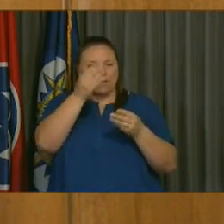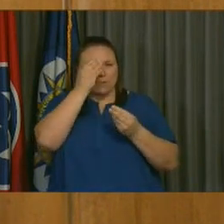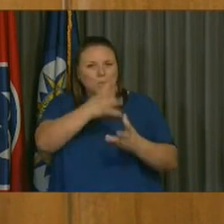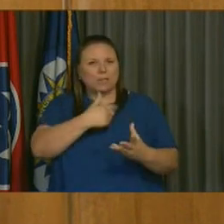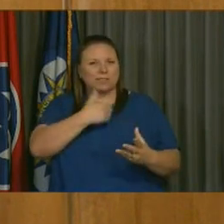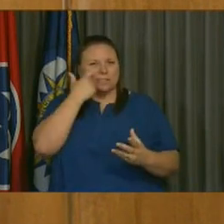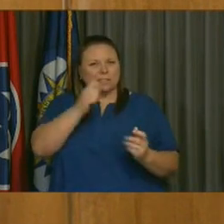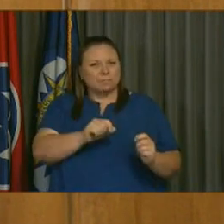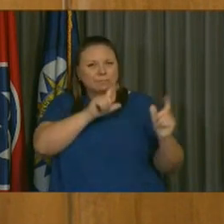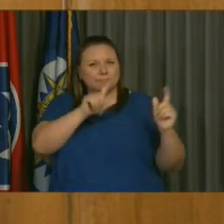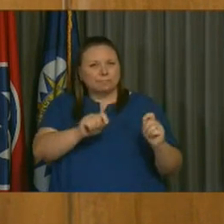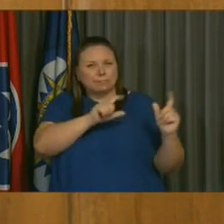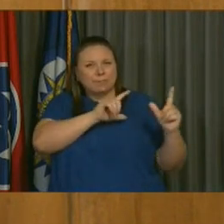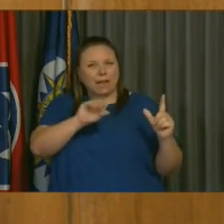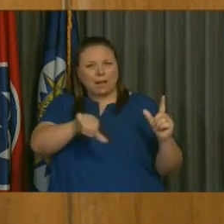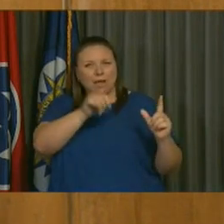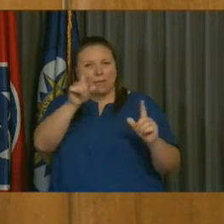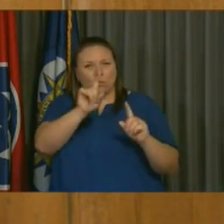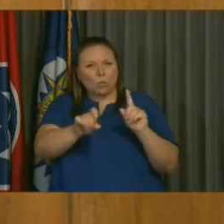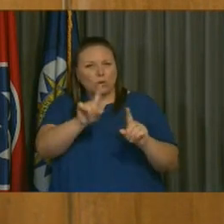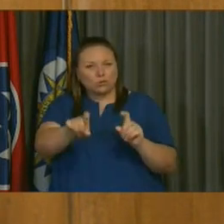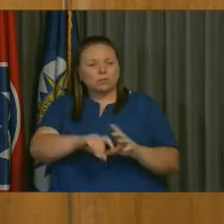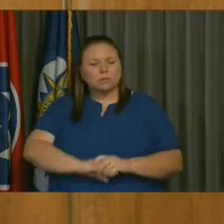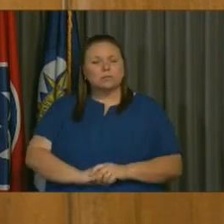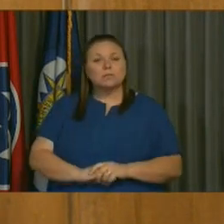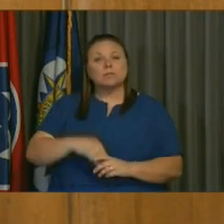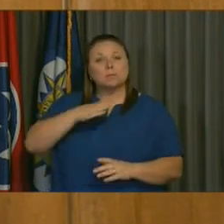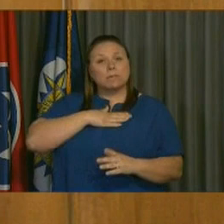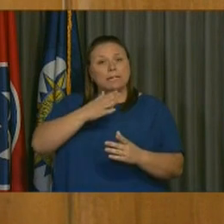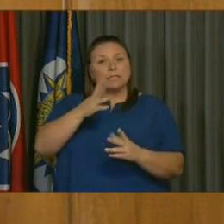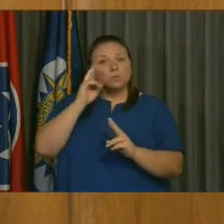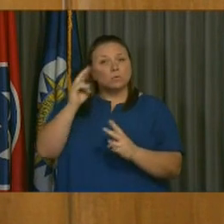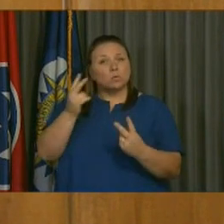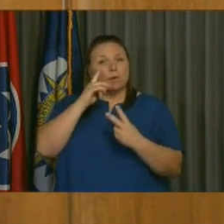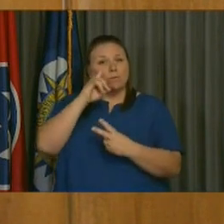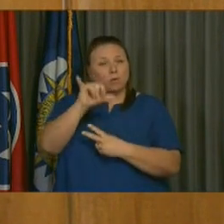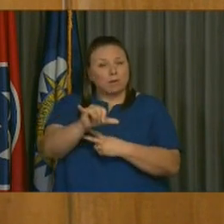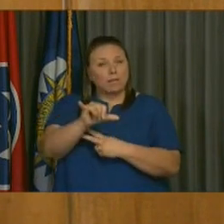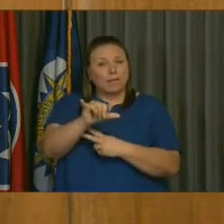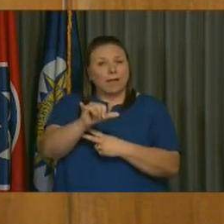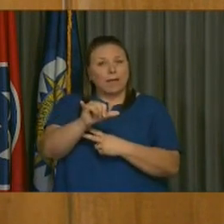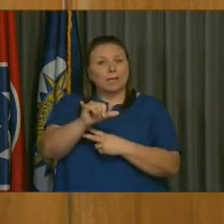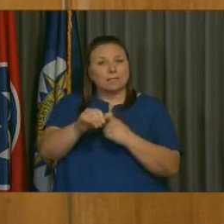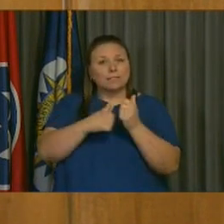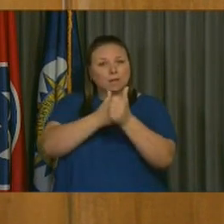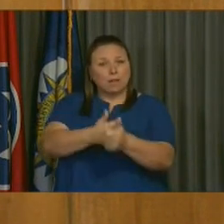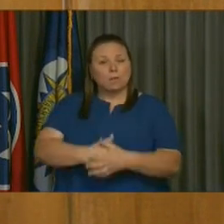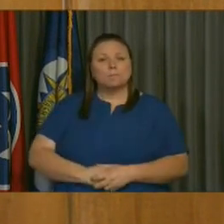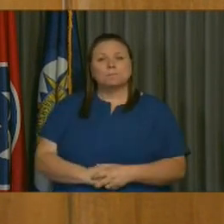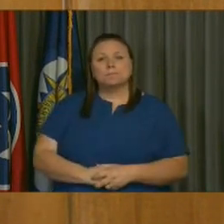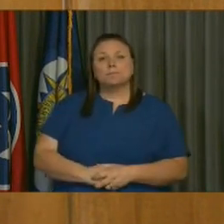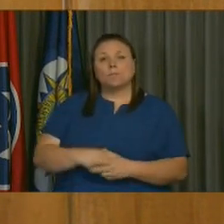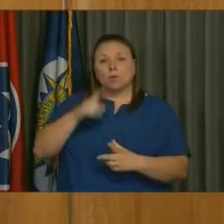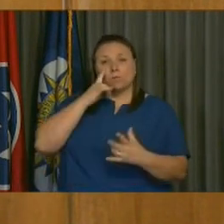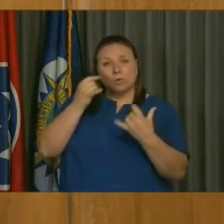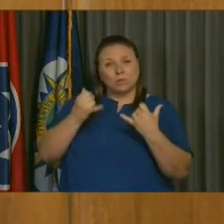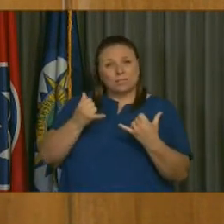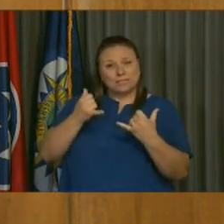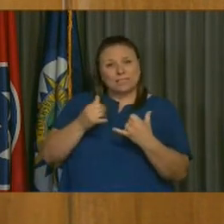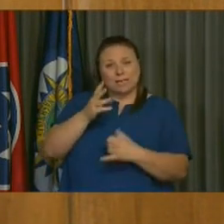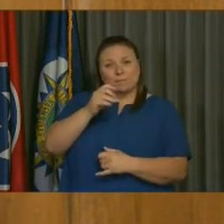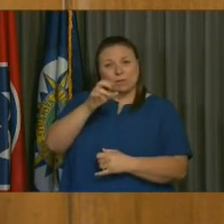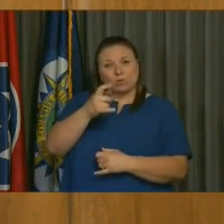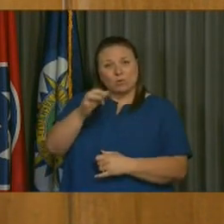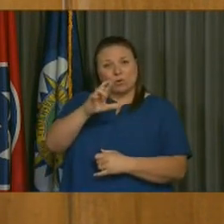slides I mentioned and then some other questions he started to ask. So please stay tuned for that process to follow. For today, though, Mayor Cooper